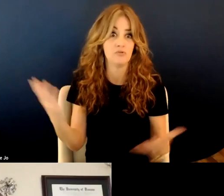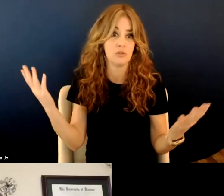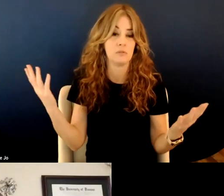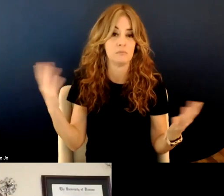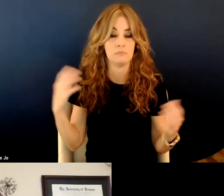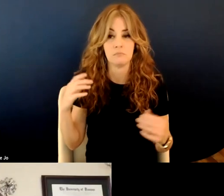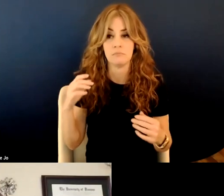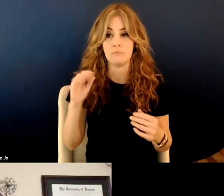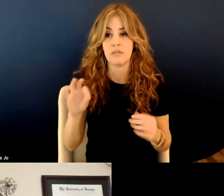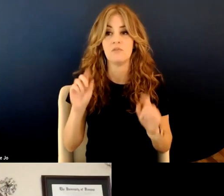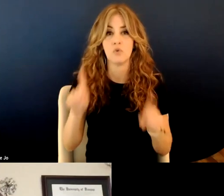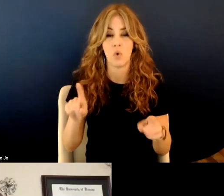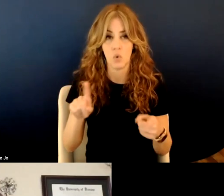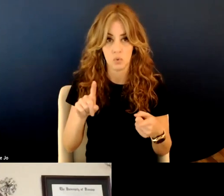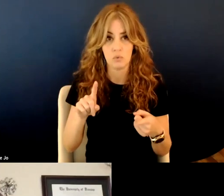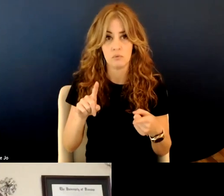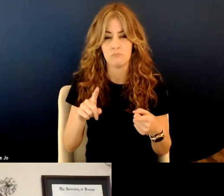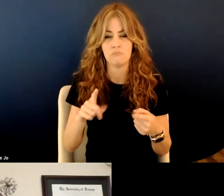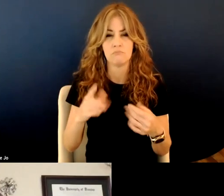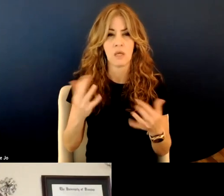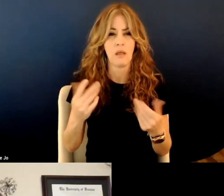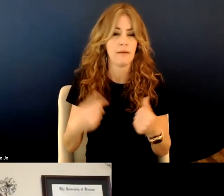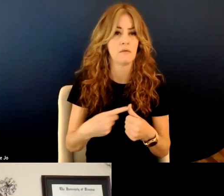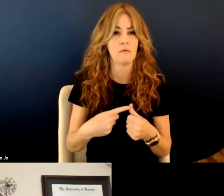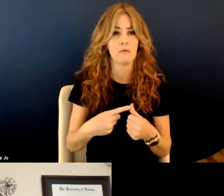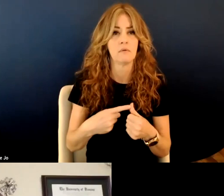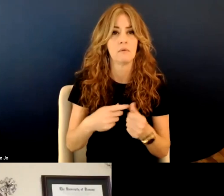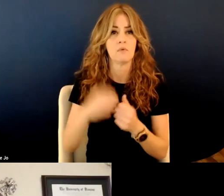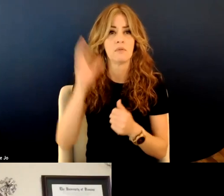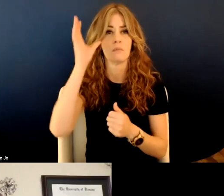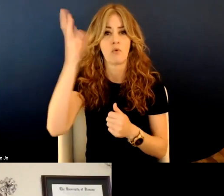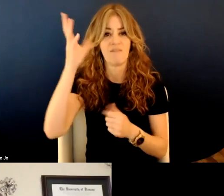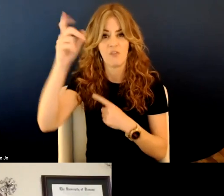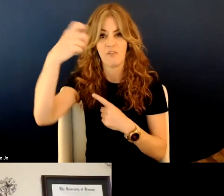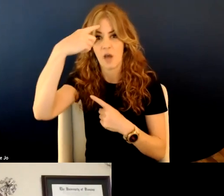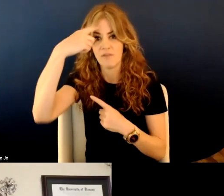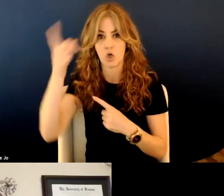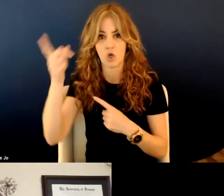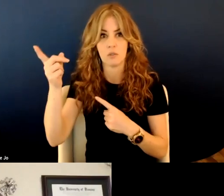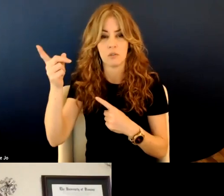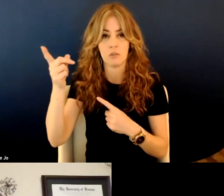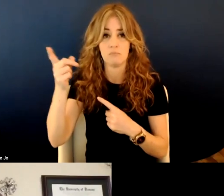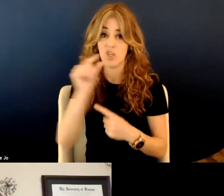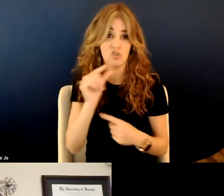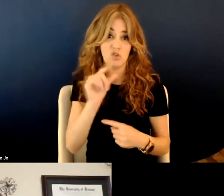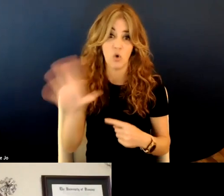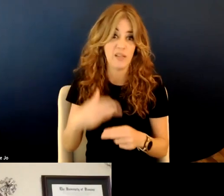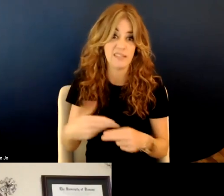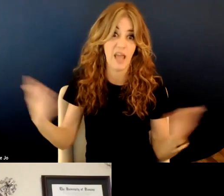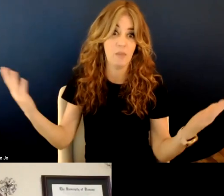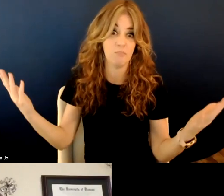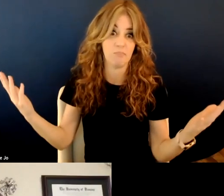on to, um, I mean, first of all, with my, my grandfather that was the governor, I mean, you can just Google his name and all of that.